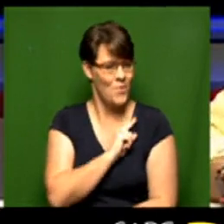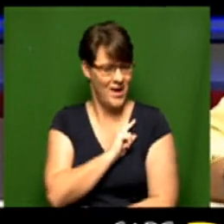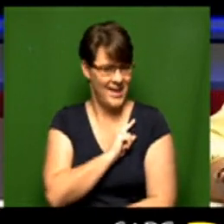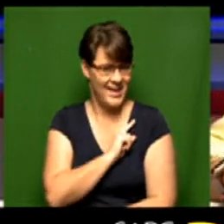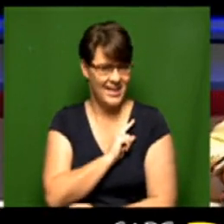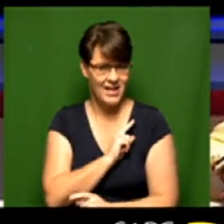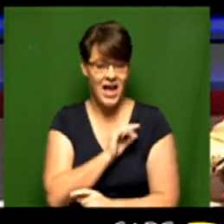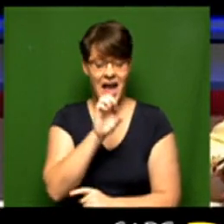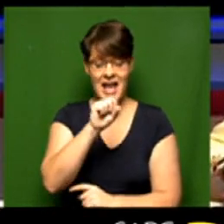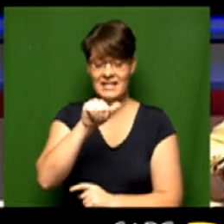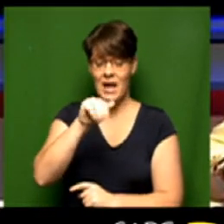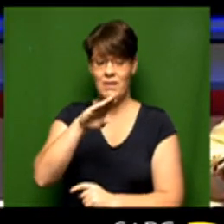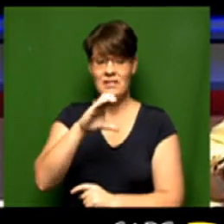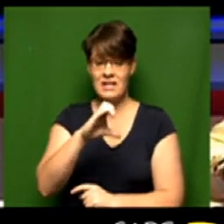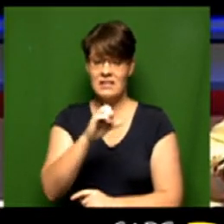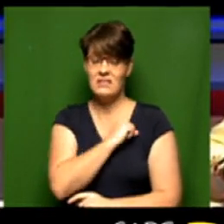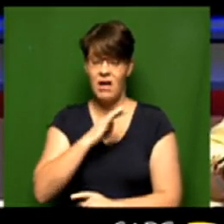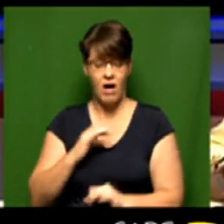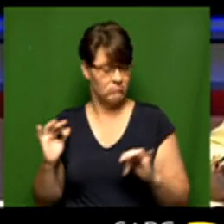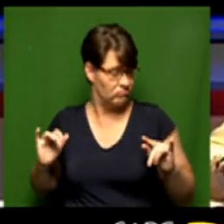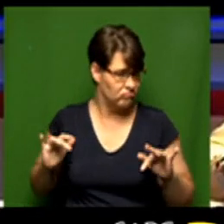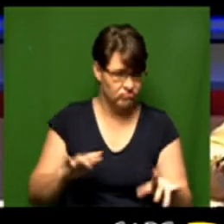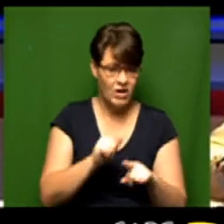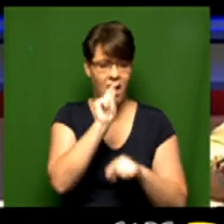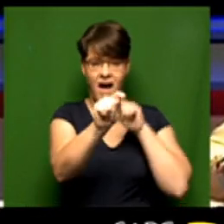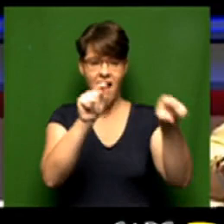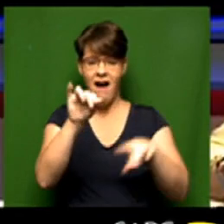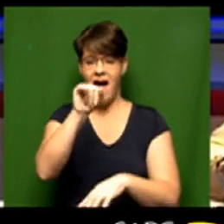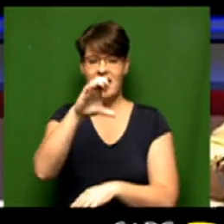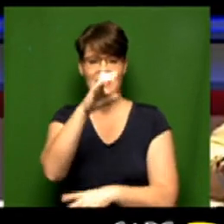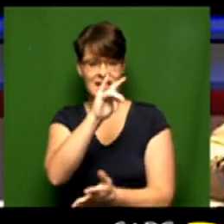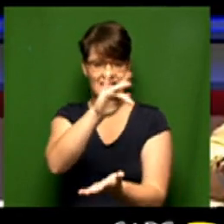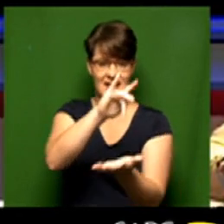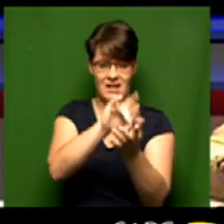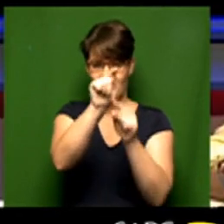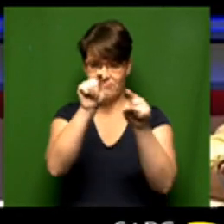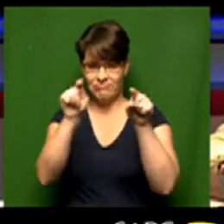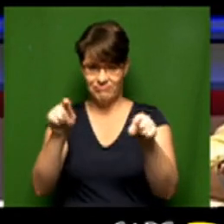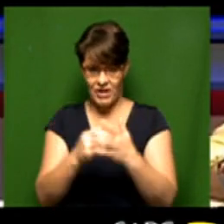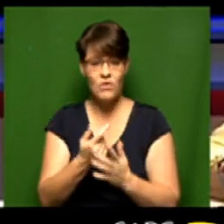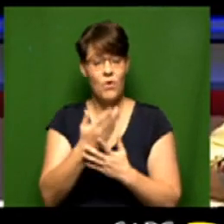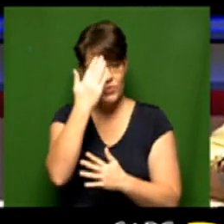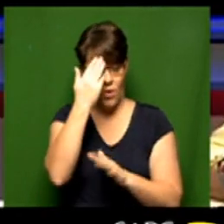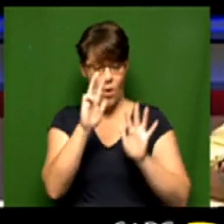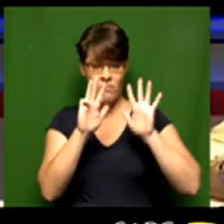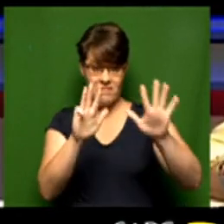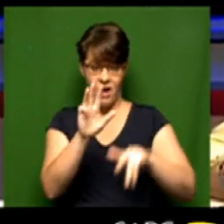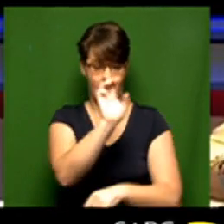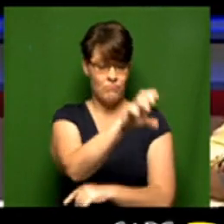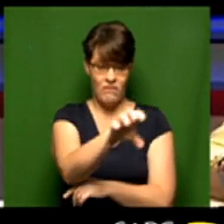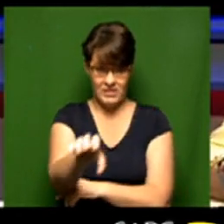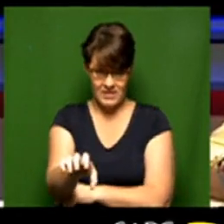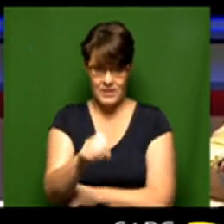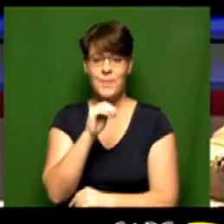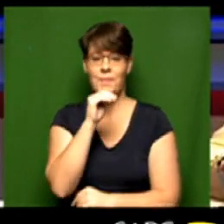all of the SABC staff out and about at the different IEC election centers now you'll know that there are nine provinces in South Africa